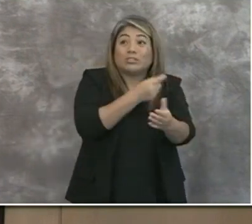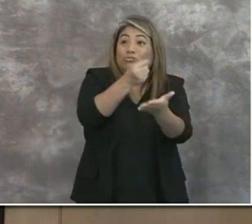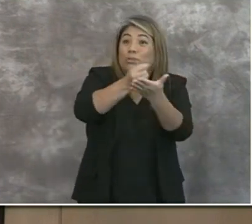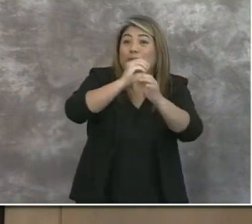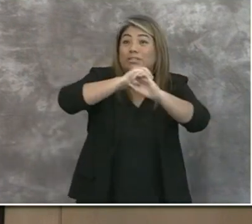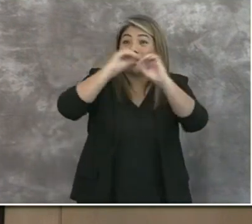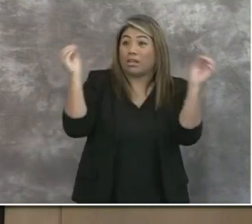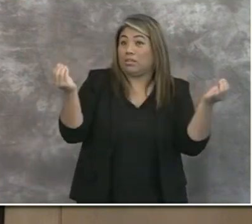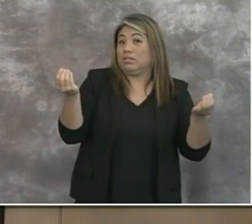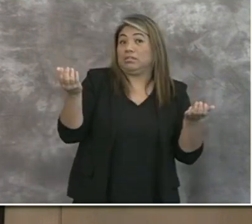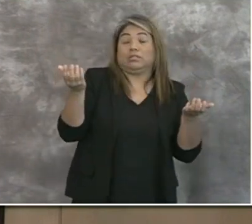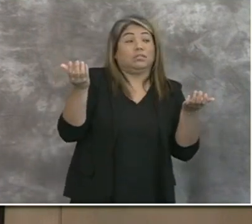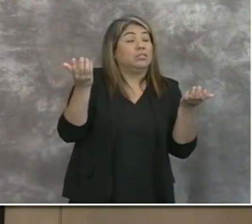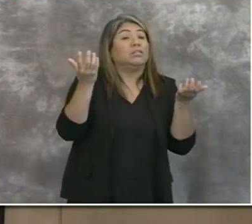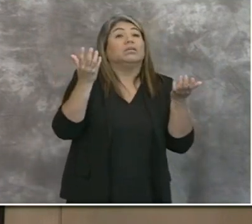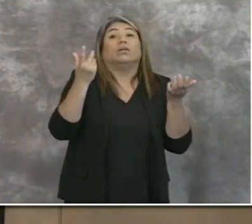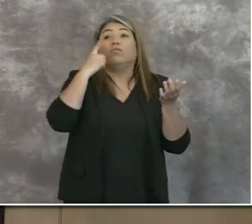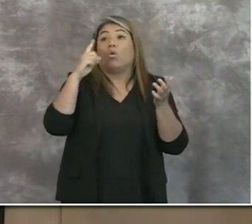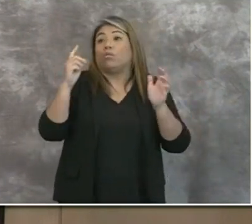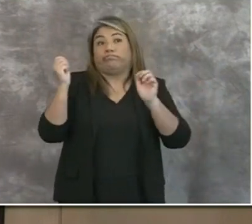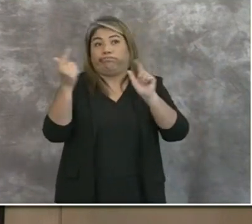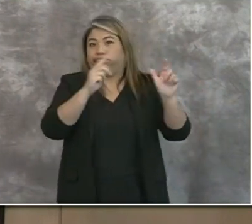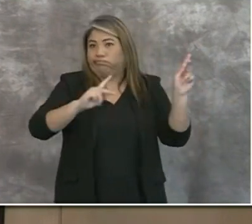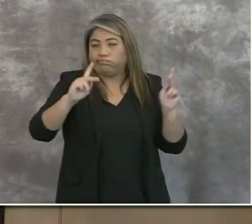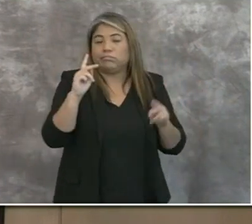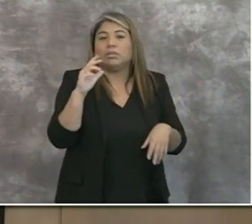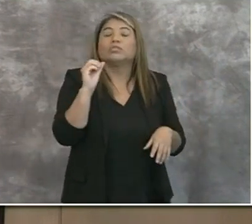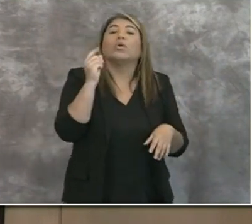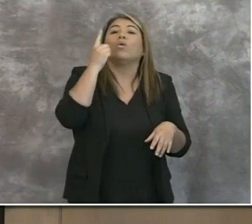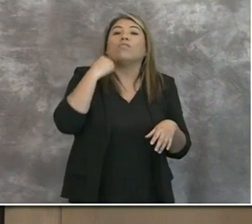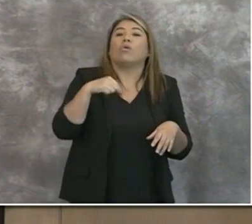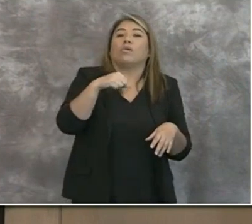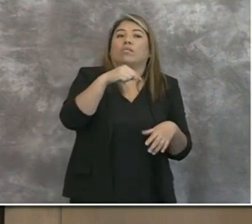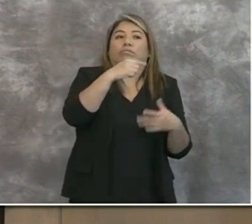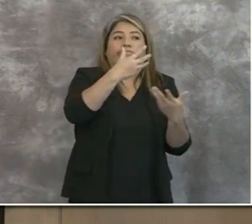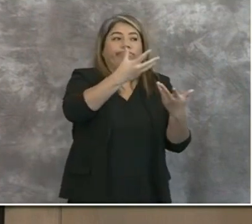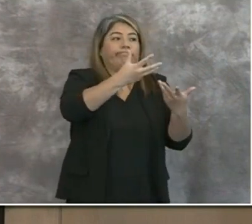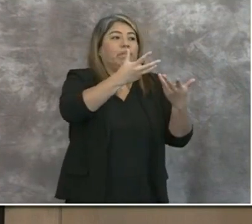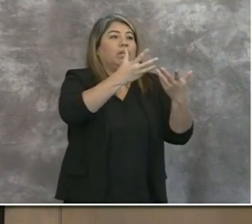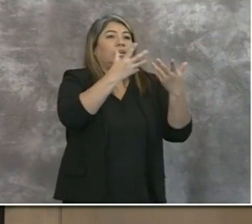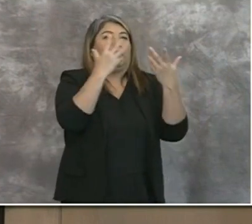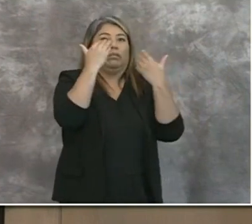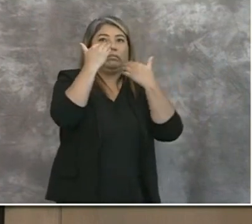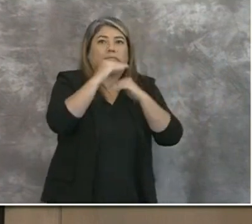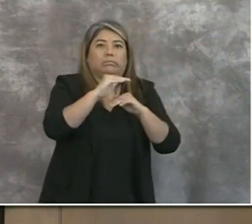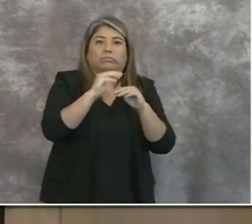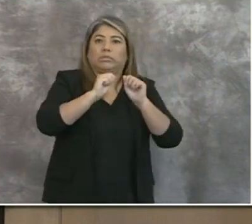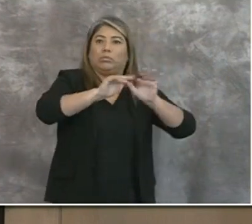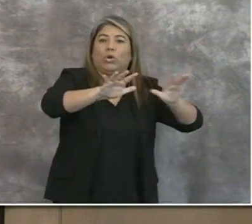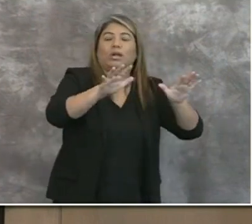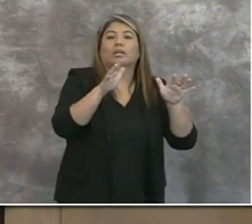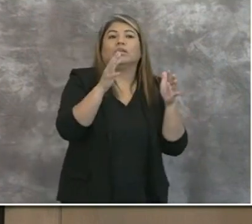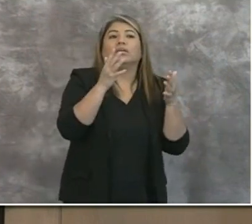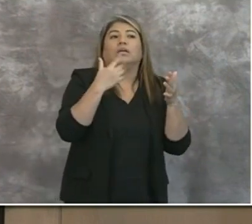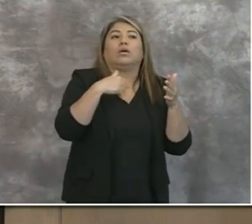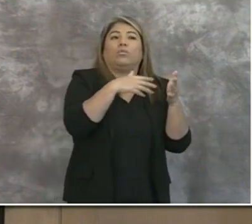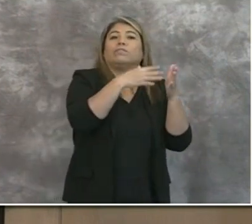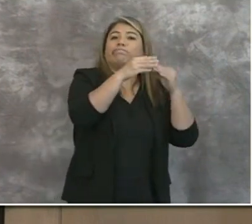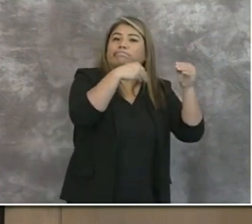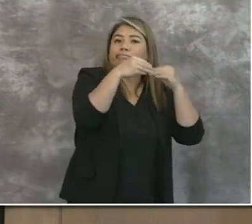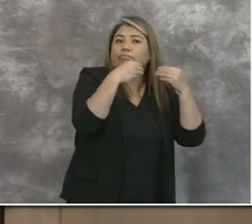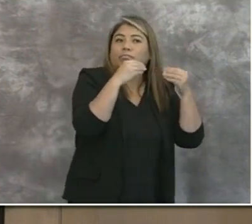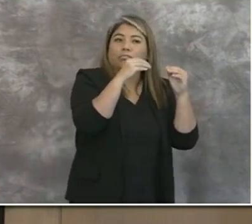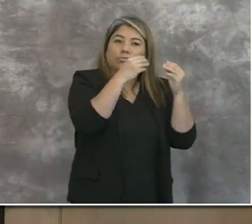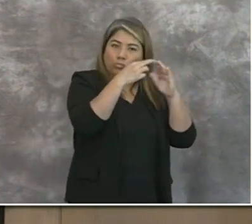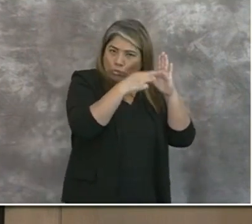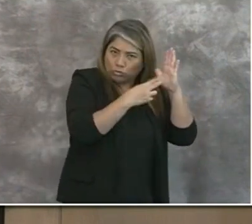no widespread available treatment. And so in order to contain the spread as we begin to loosen, we are really at